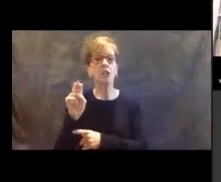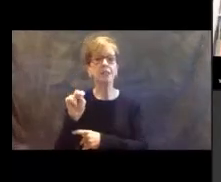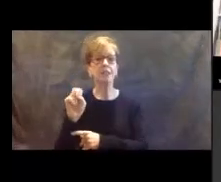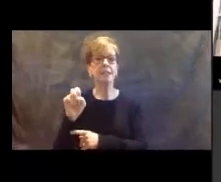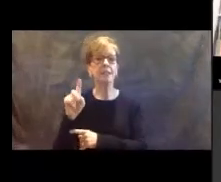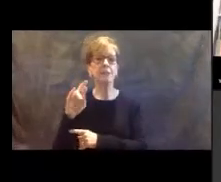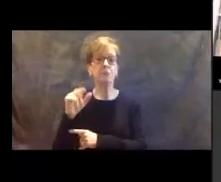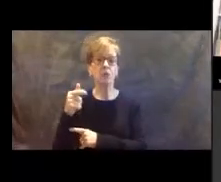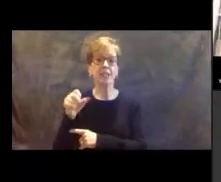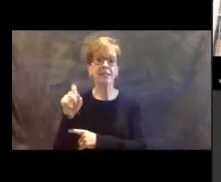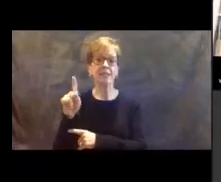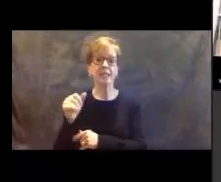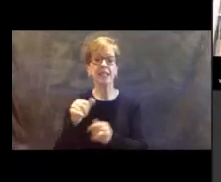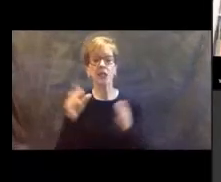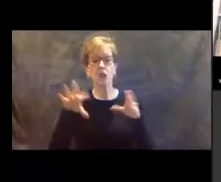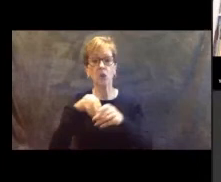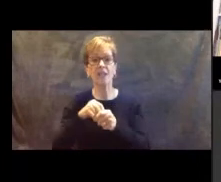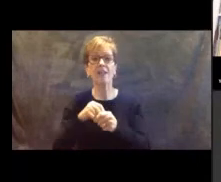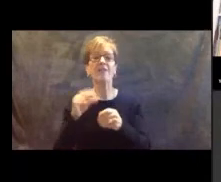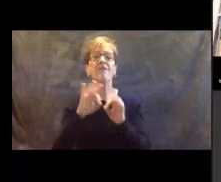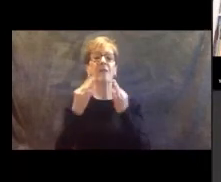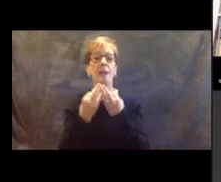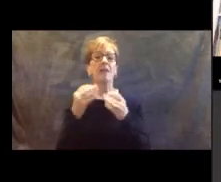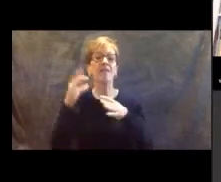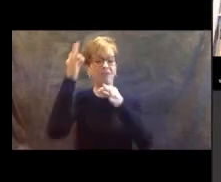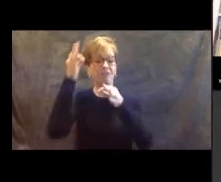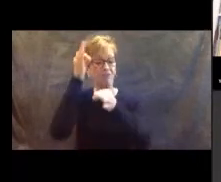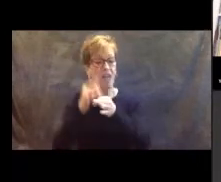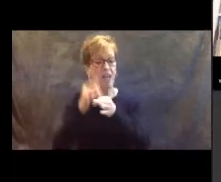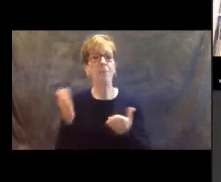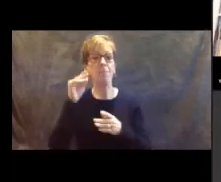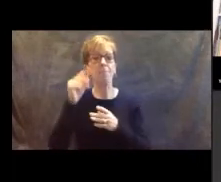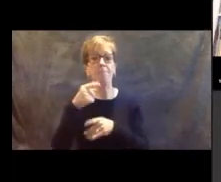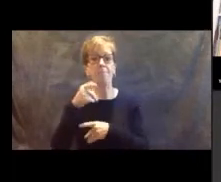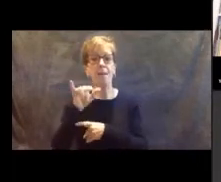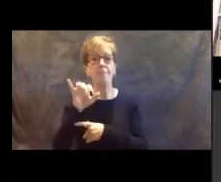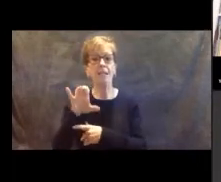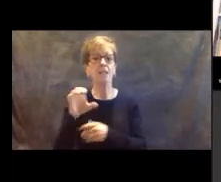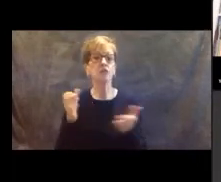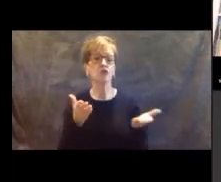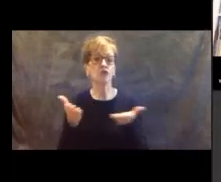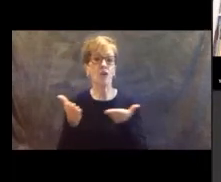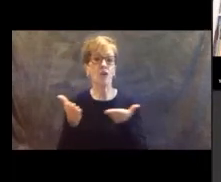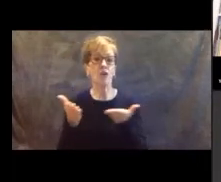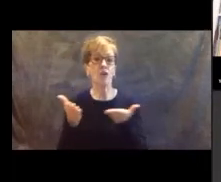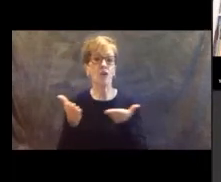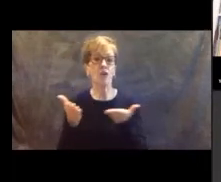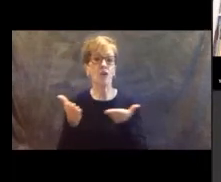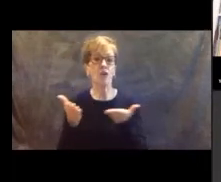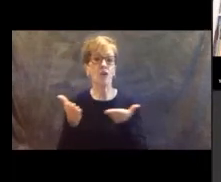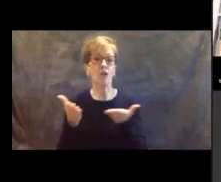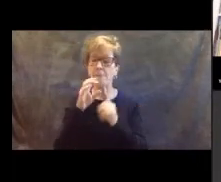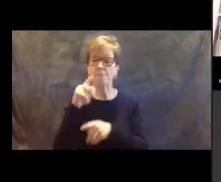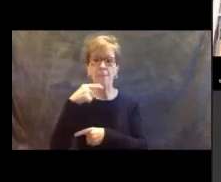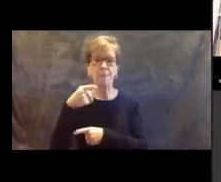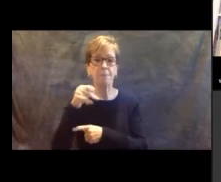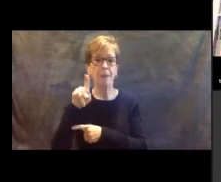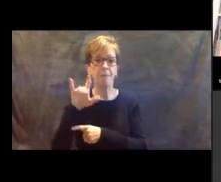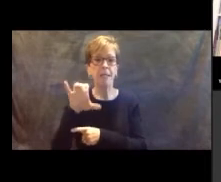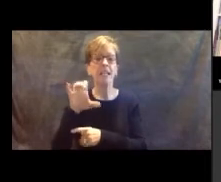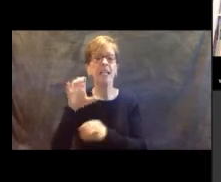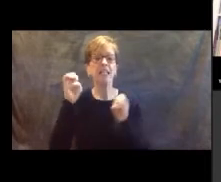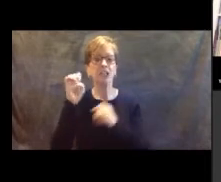and public service. Governor Beshear has been an ardent supporter of public education, our teachers, and most importantly, our students.